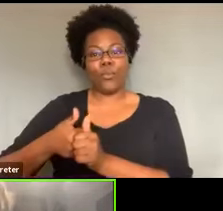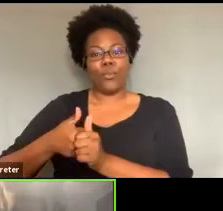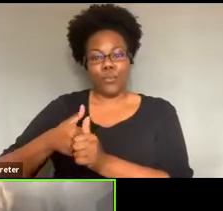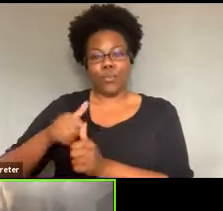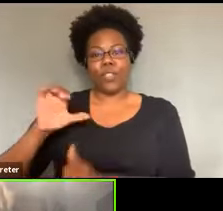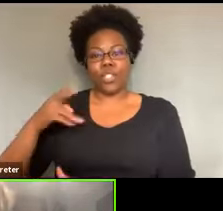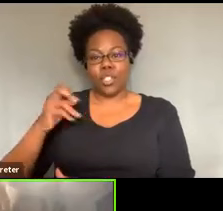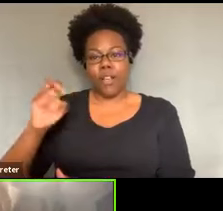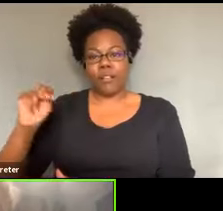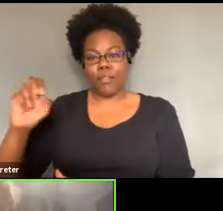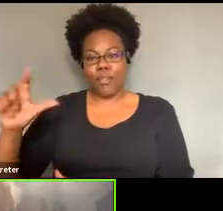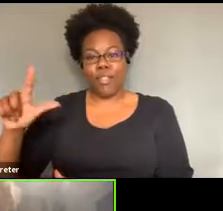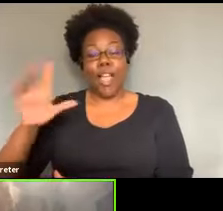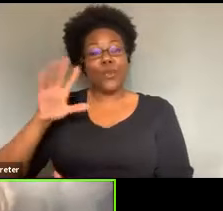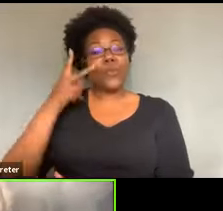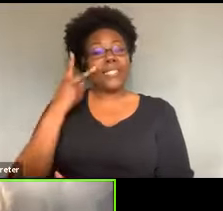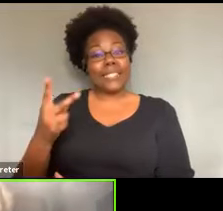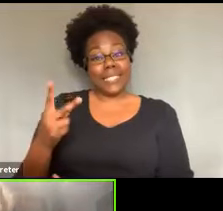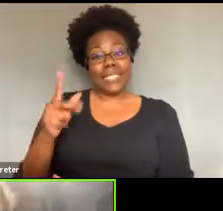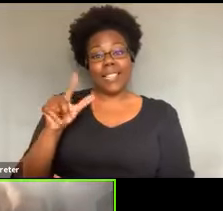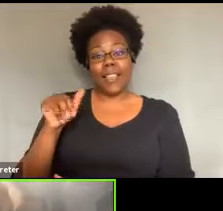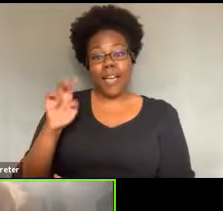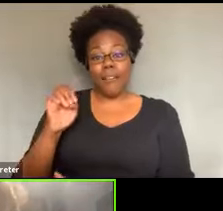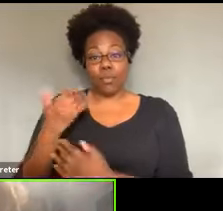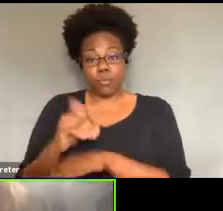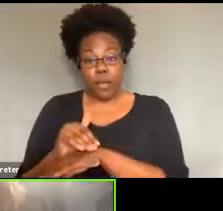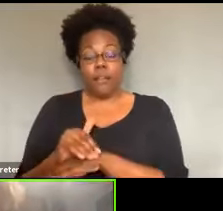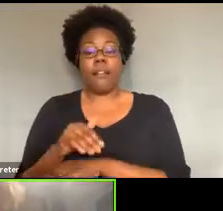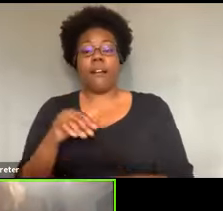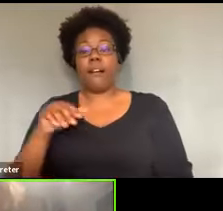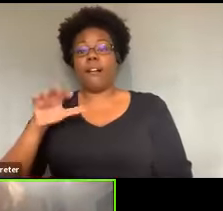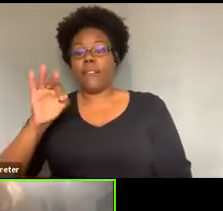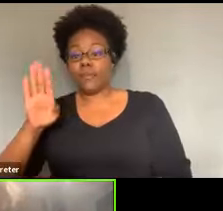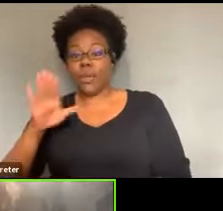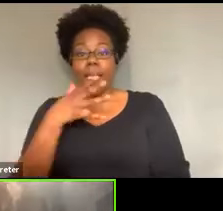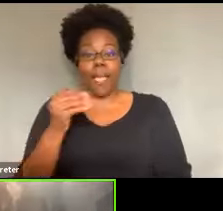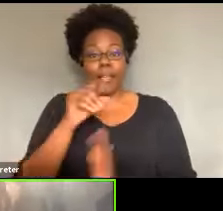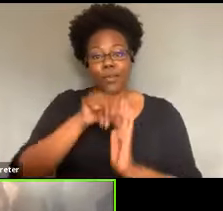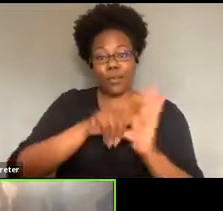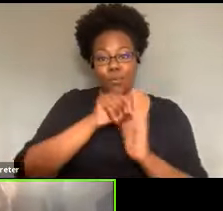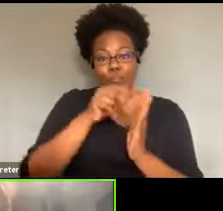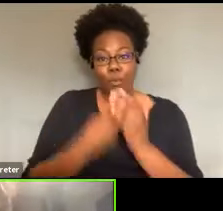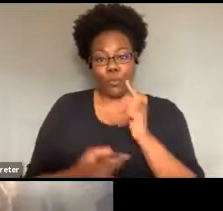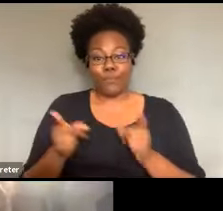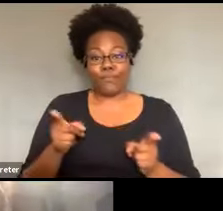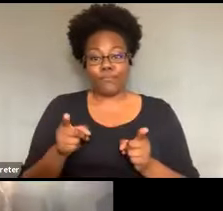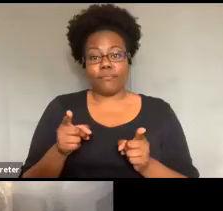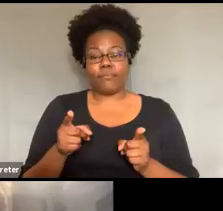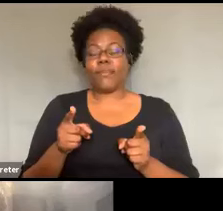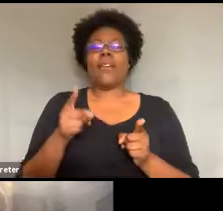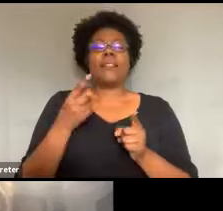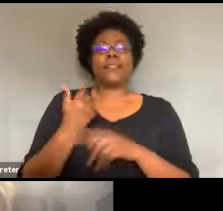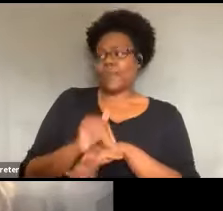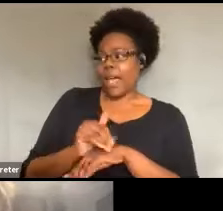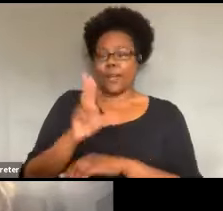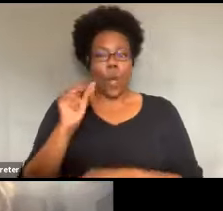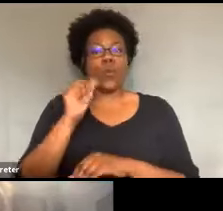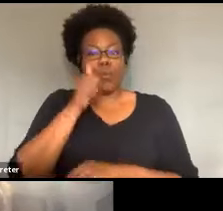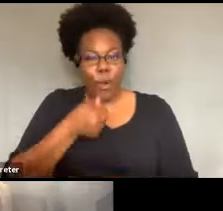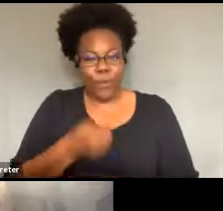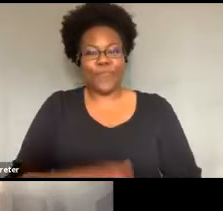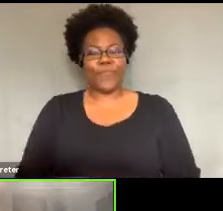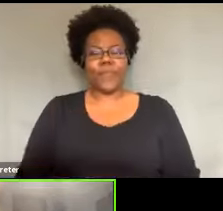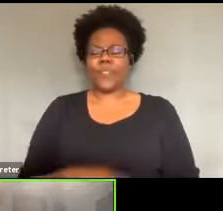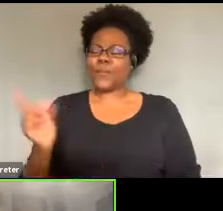only will be live on Facebook, but live on YouTube also tomorrow. Tell us again, where is this happening tomorrow?